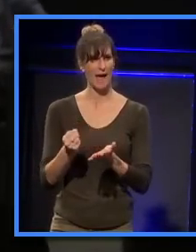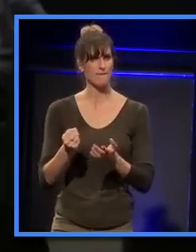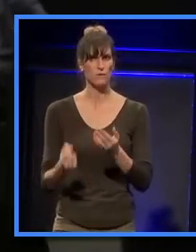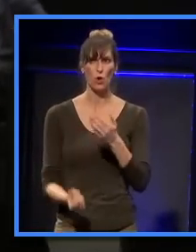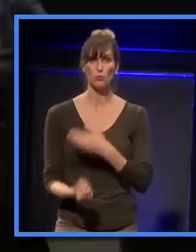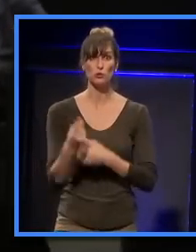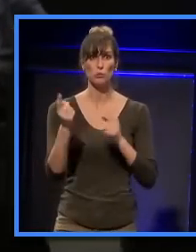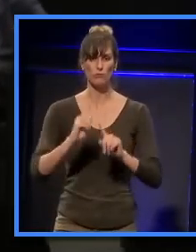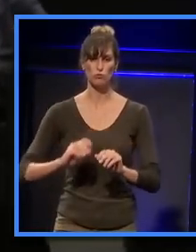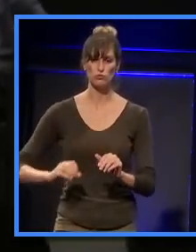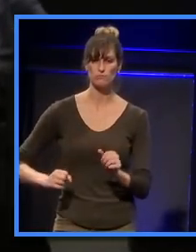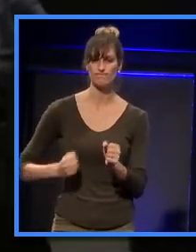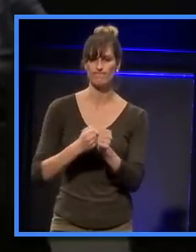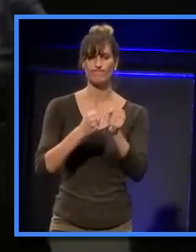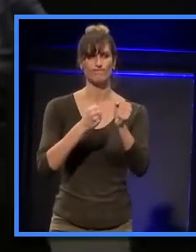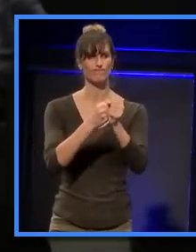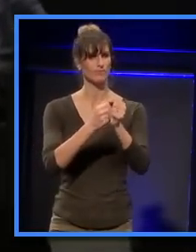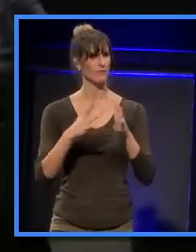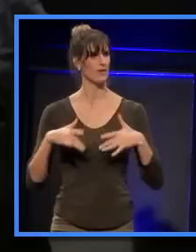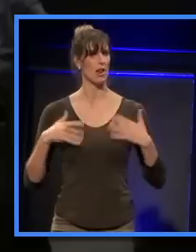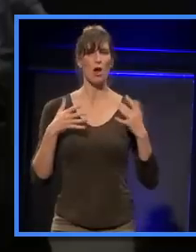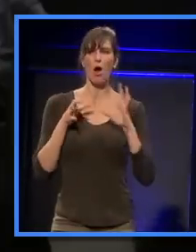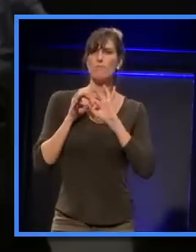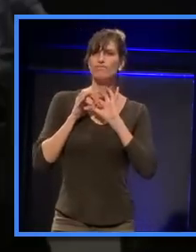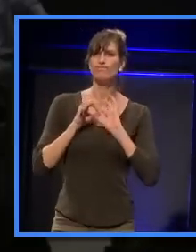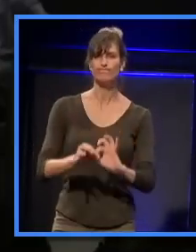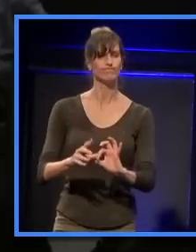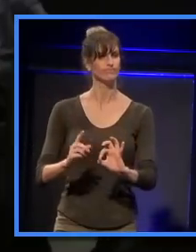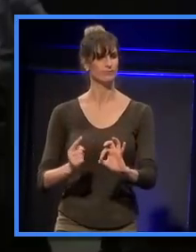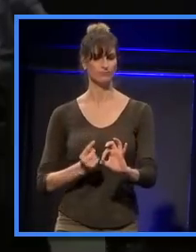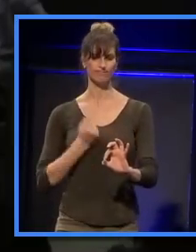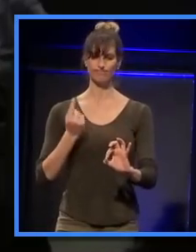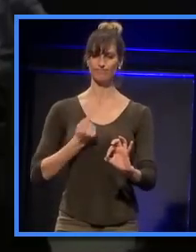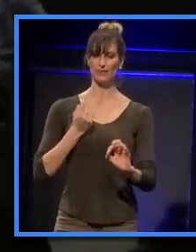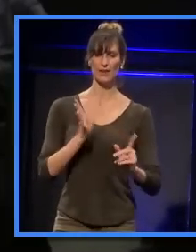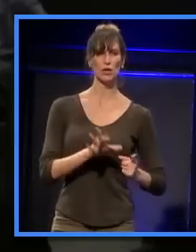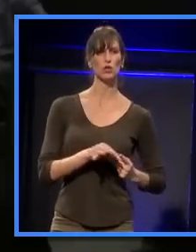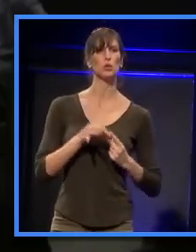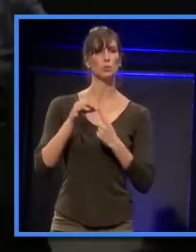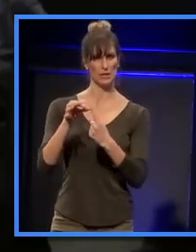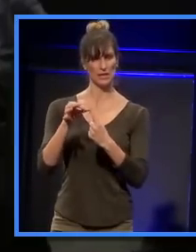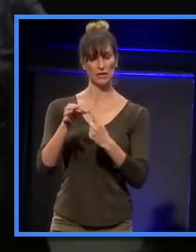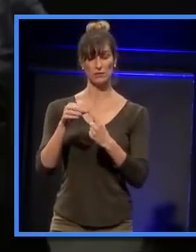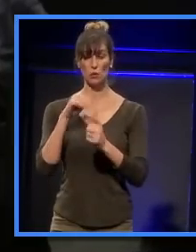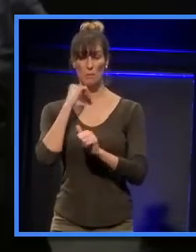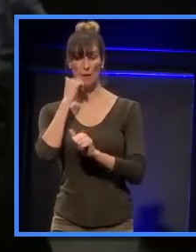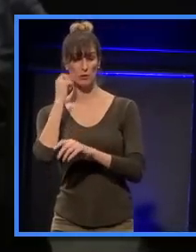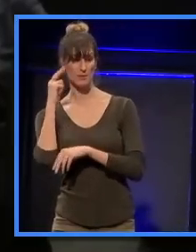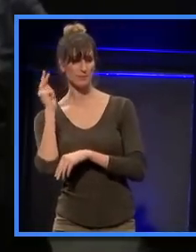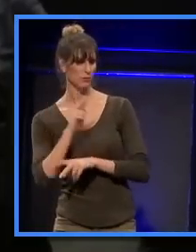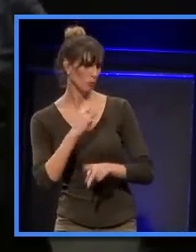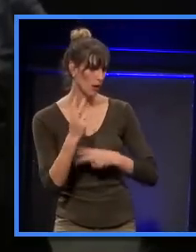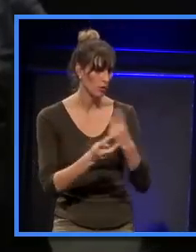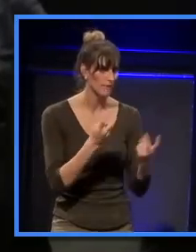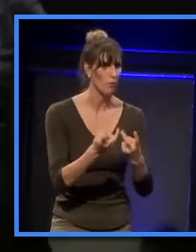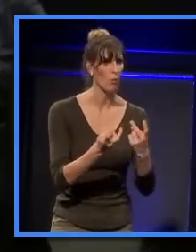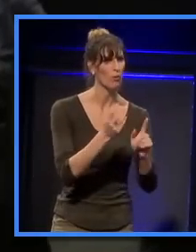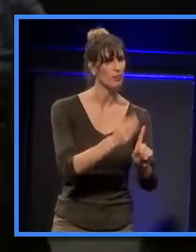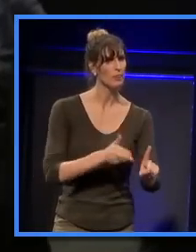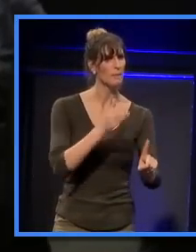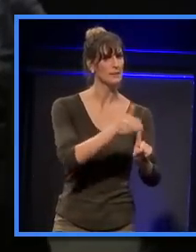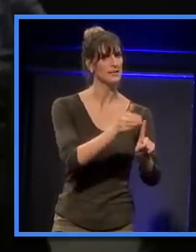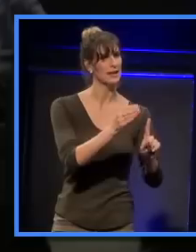of identity and distinctiveness. And that's what, from a Maori perspective, we're looking for. We're looking for the particular.